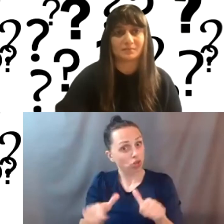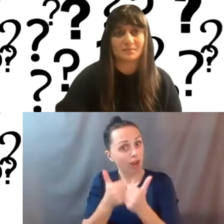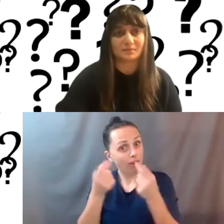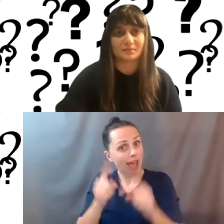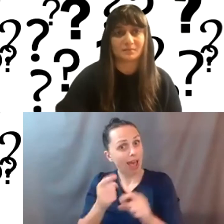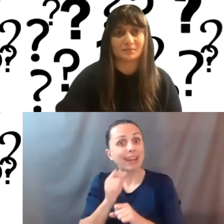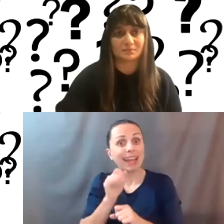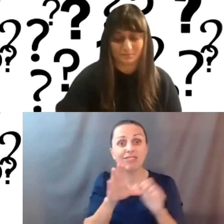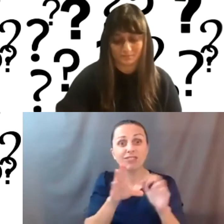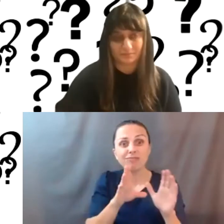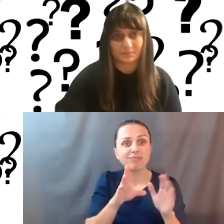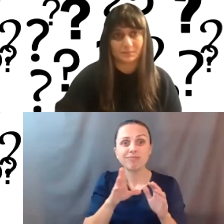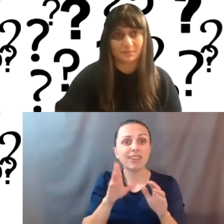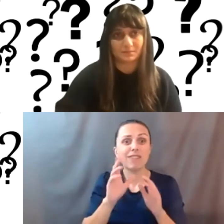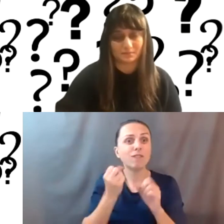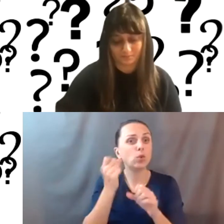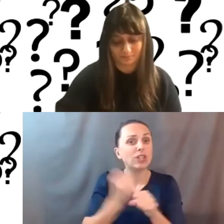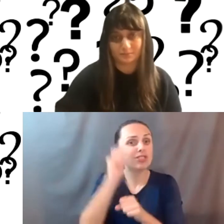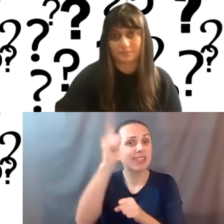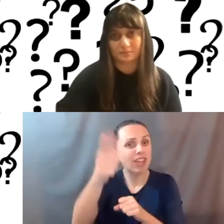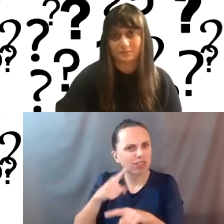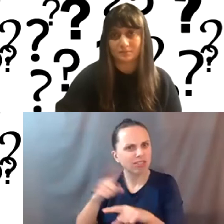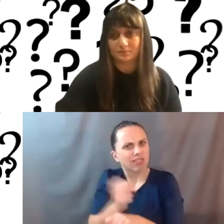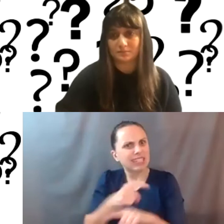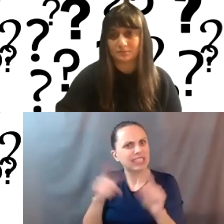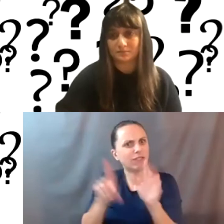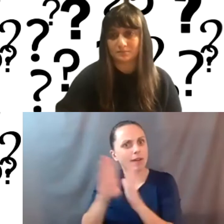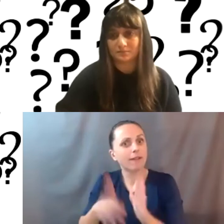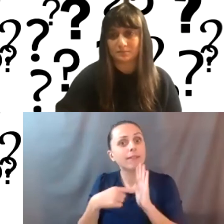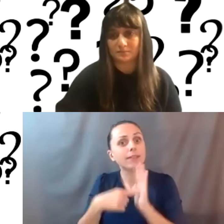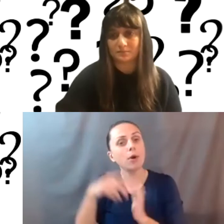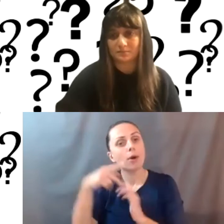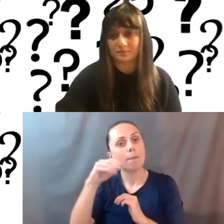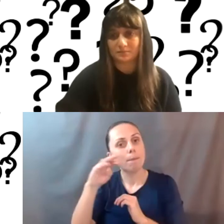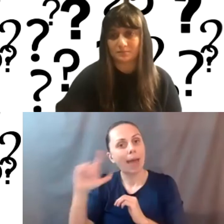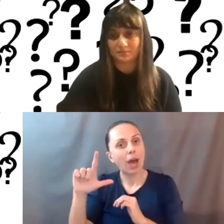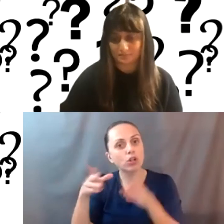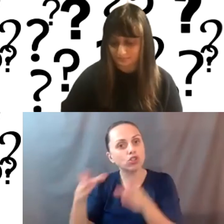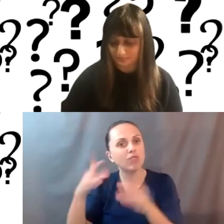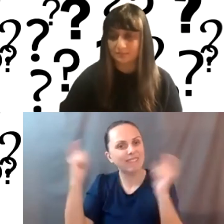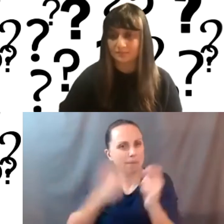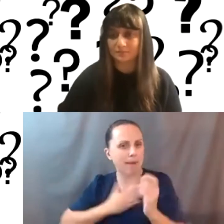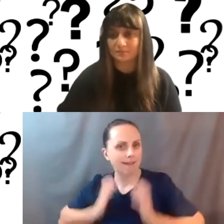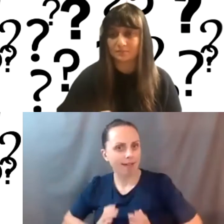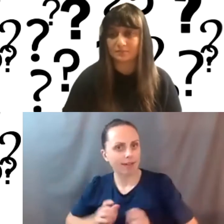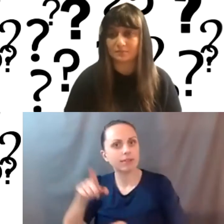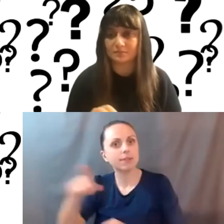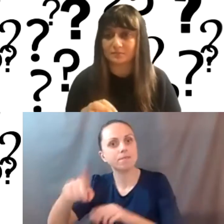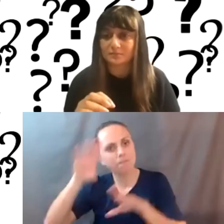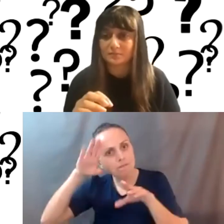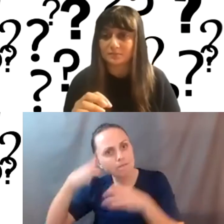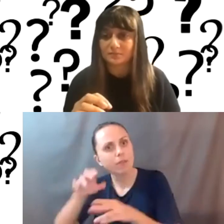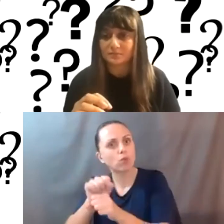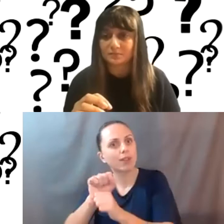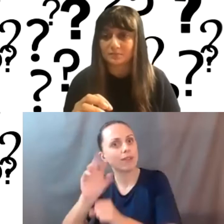if you're not working with that same developer. So for example, Powell street festival, um, they're a client of mine working on, uh, their